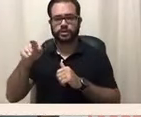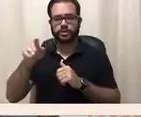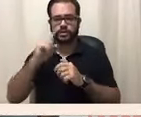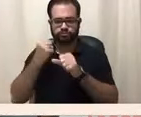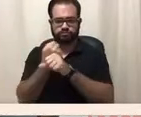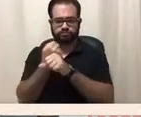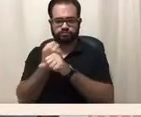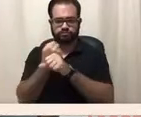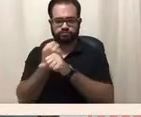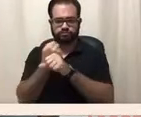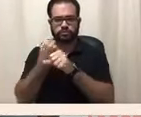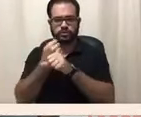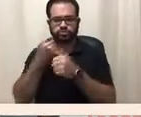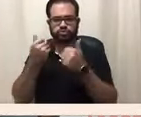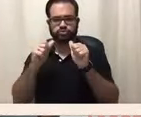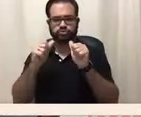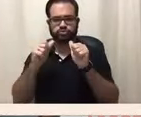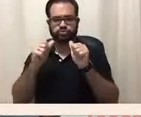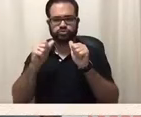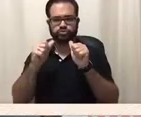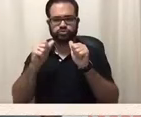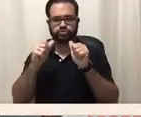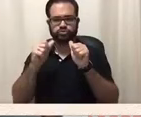in 1963